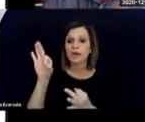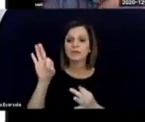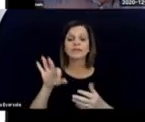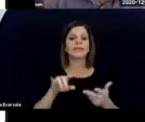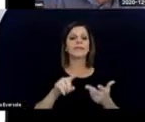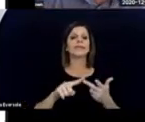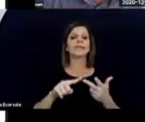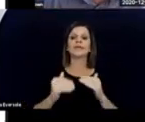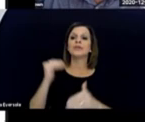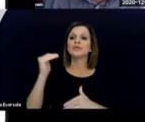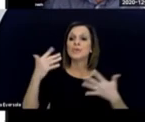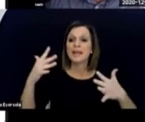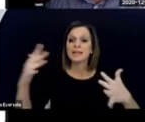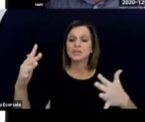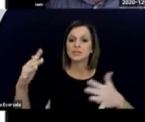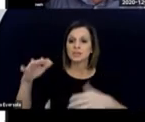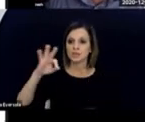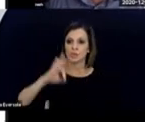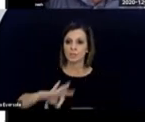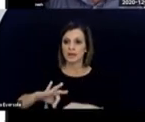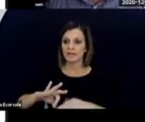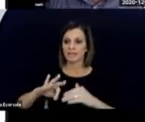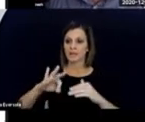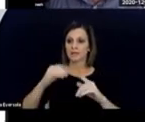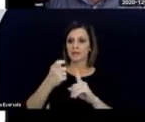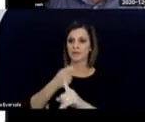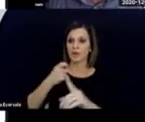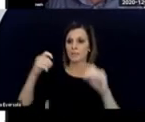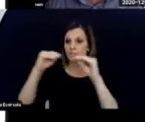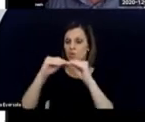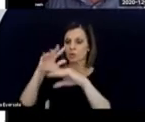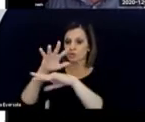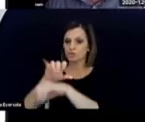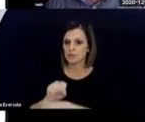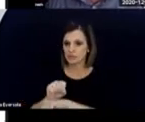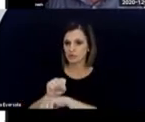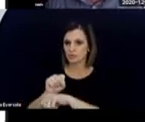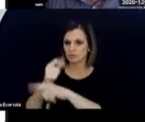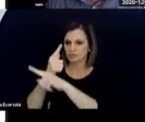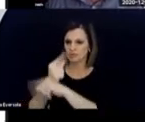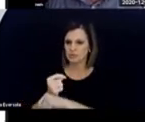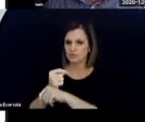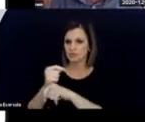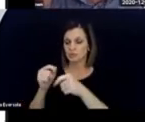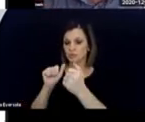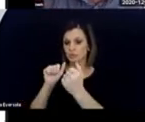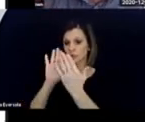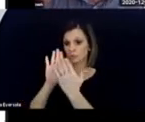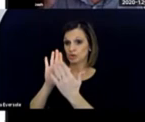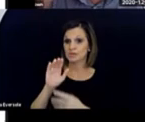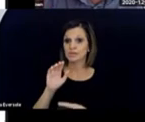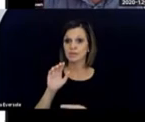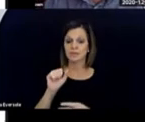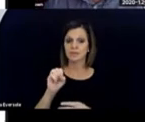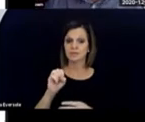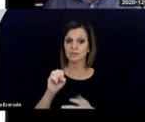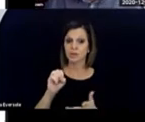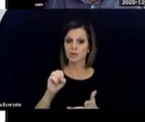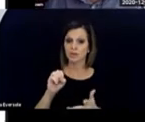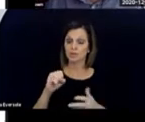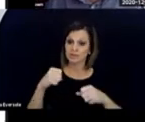to benefit from more traditional approaches. So push it, know,